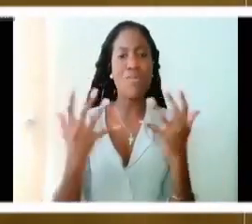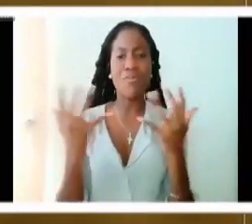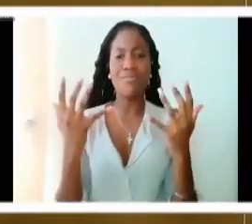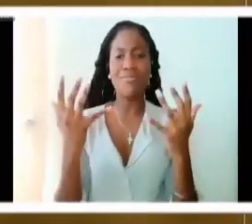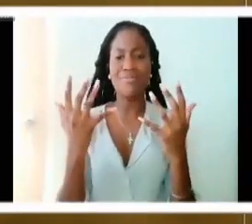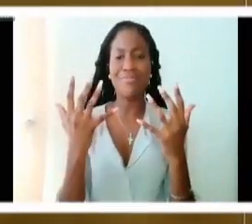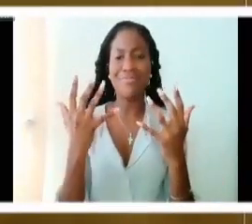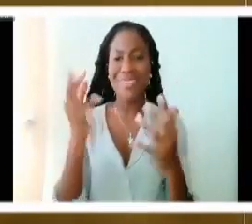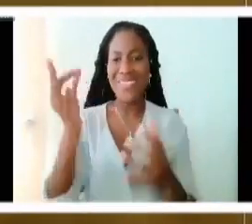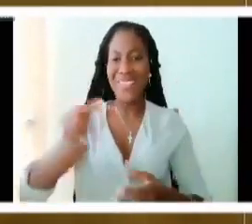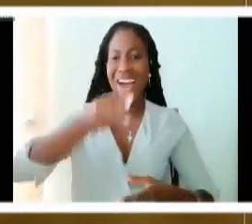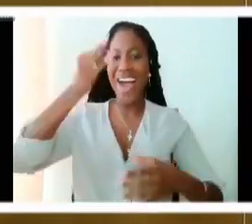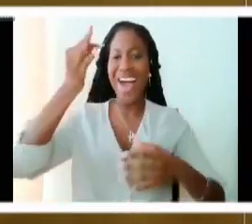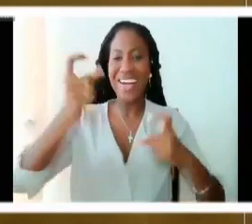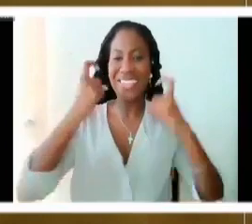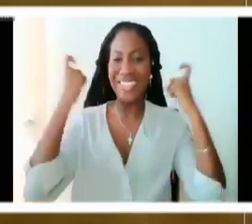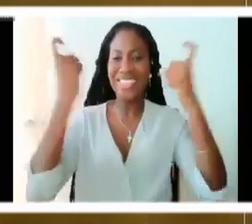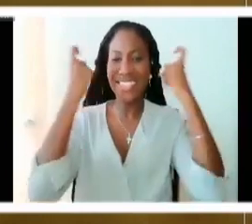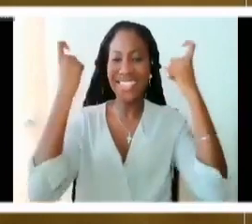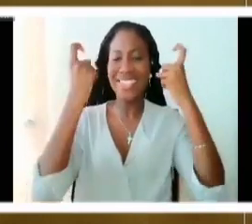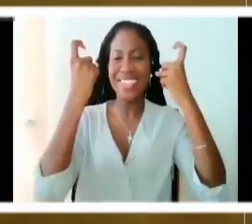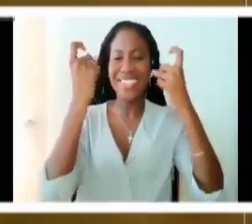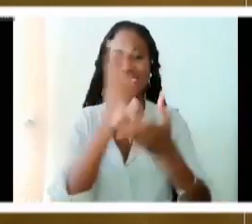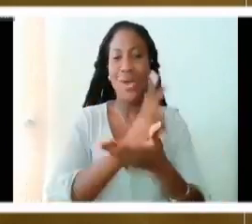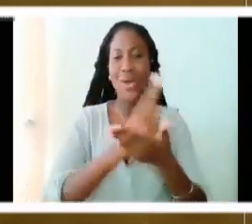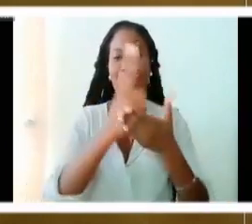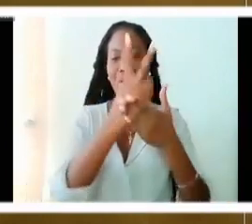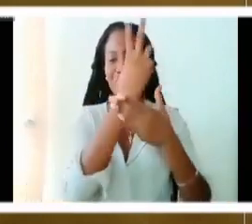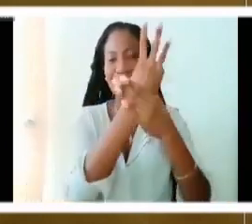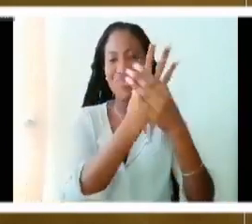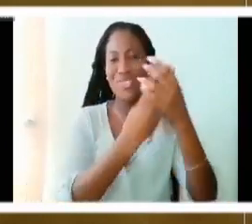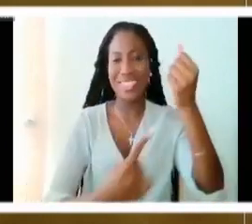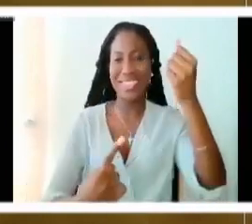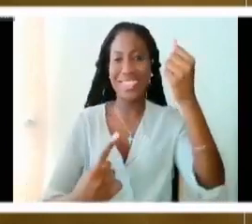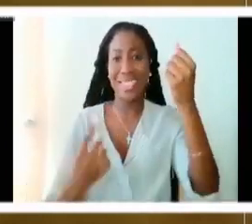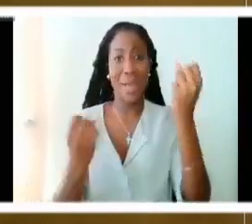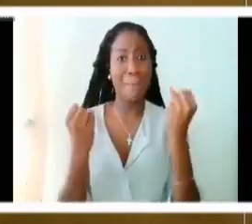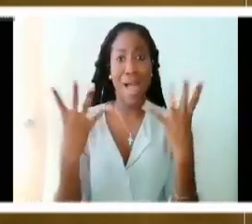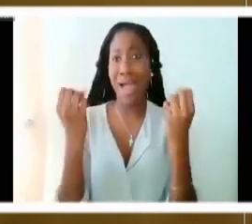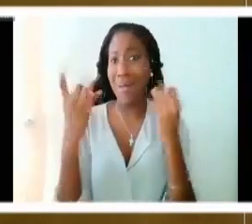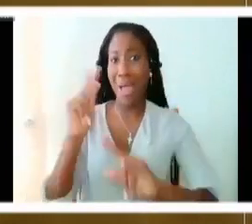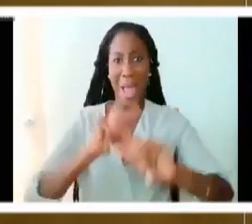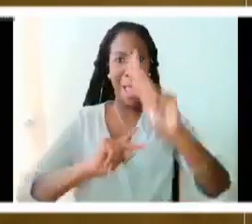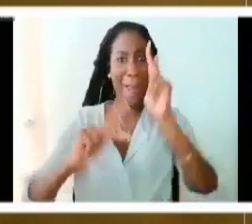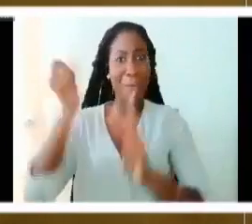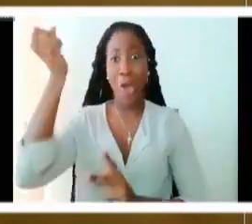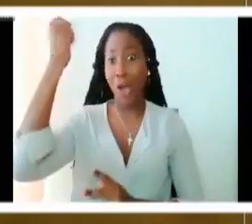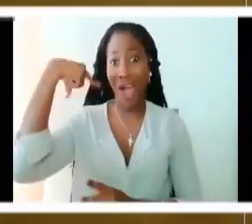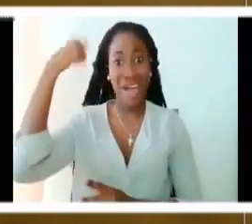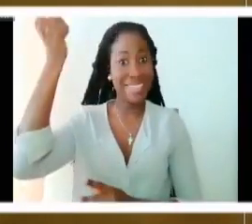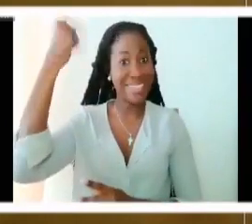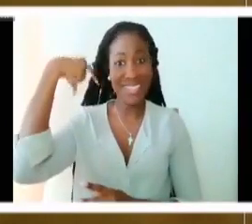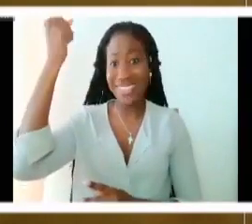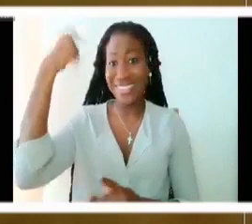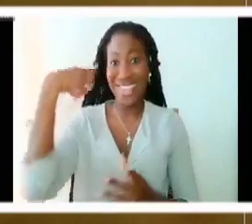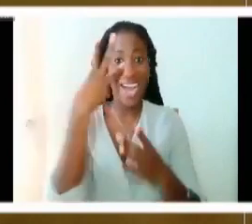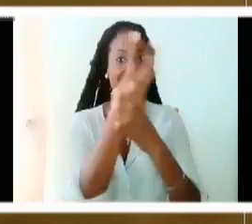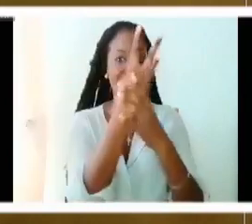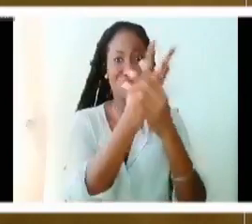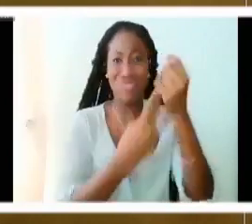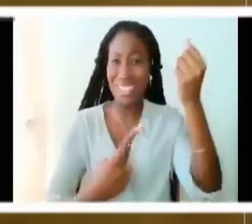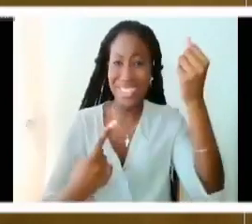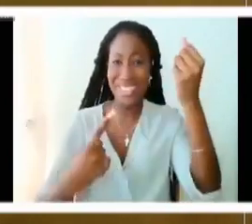Well, this has confused many, many, many a theologian. So I'm going to try my best today not to confuse you, okay?